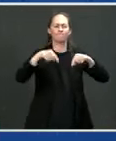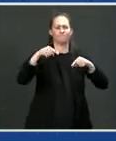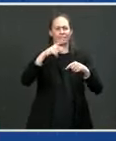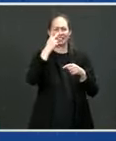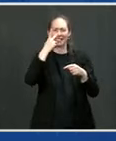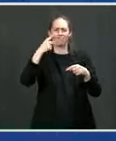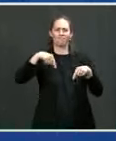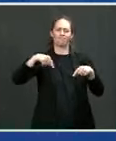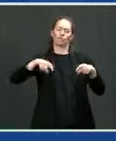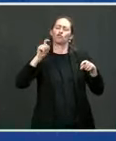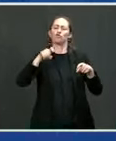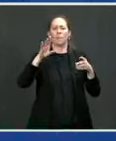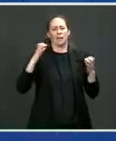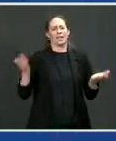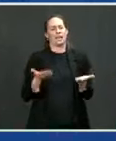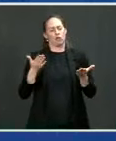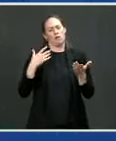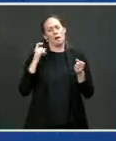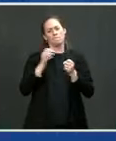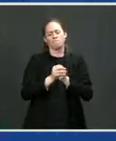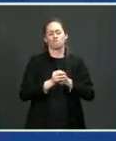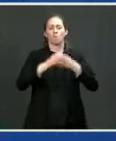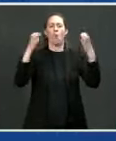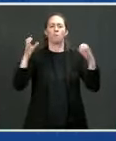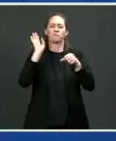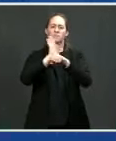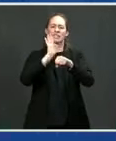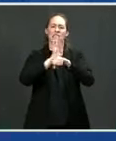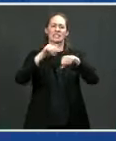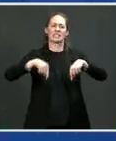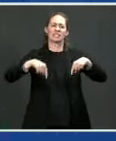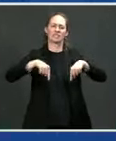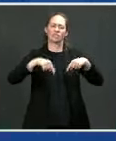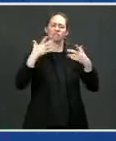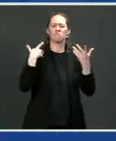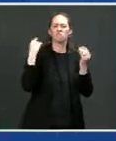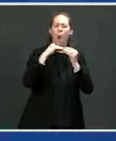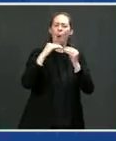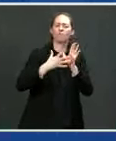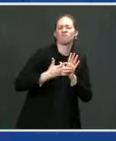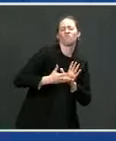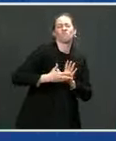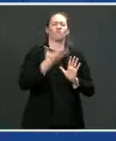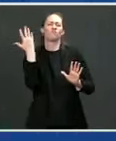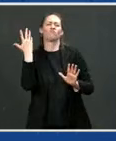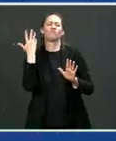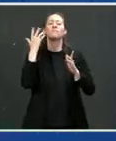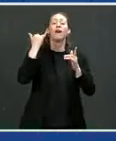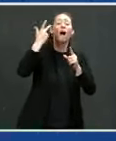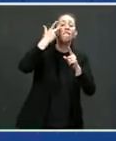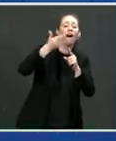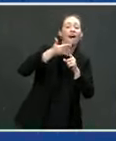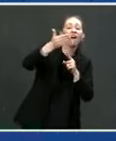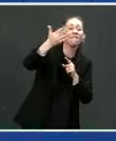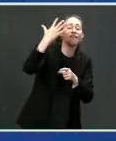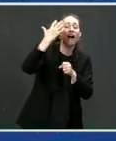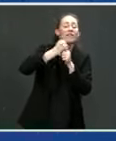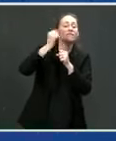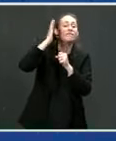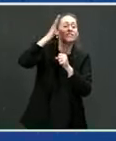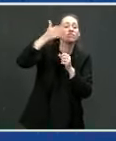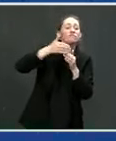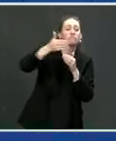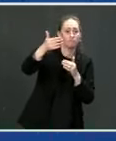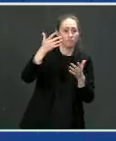We want to grow this business, uh, to five times what it is today, five years from now. That'll create over 2000 jobs